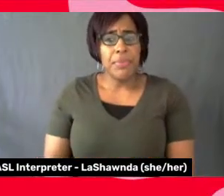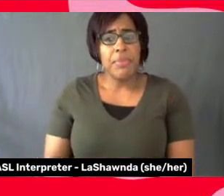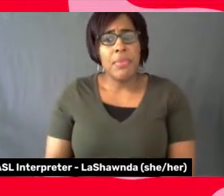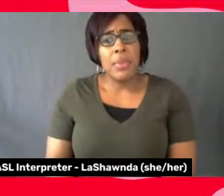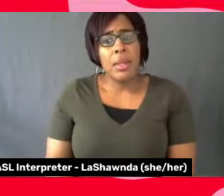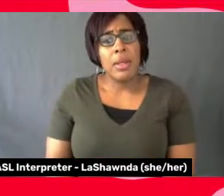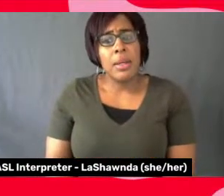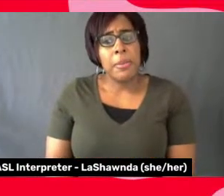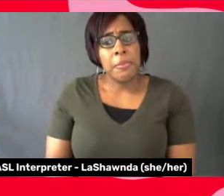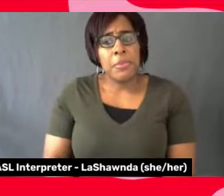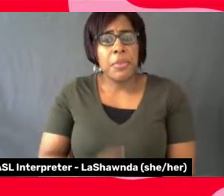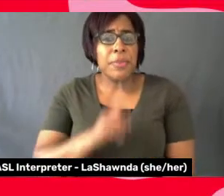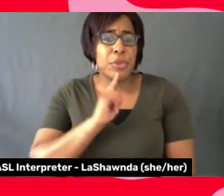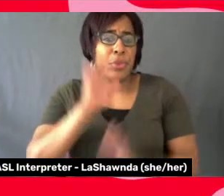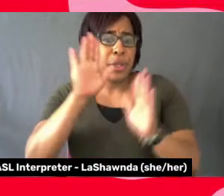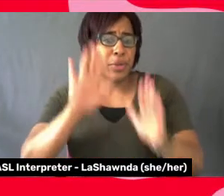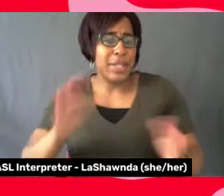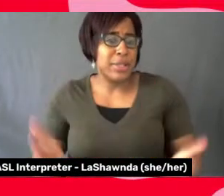to be here.